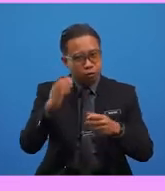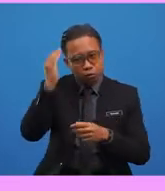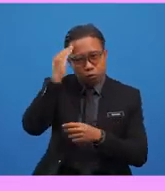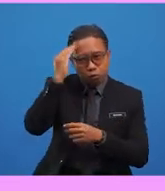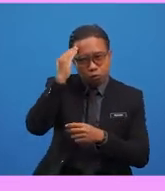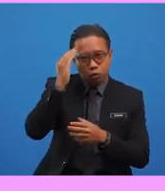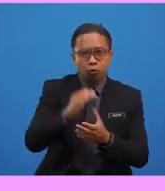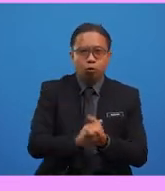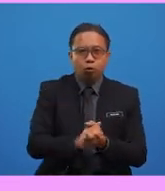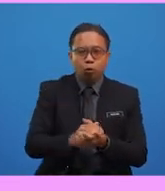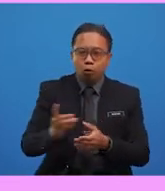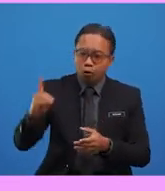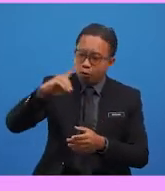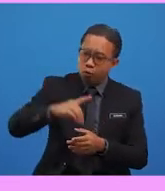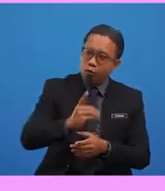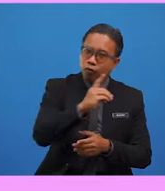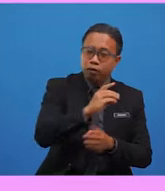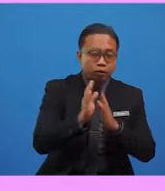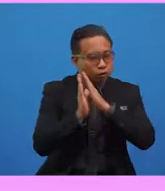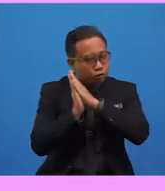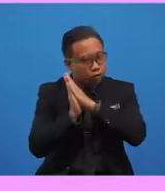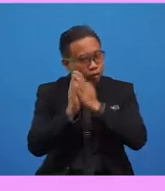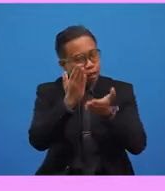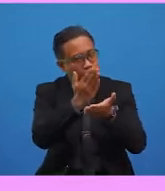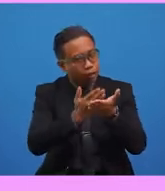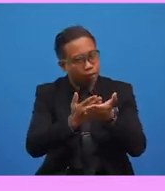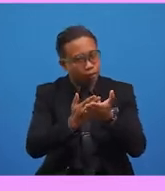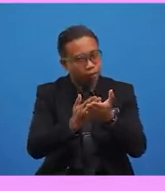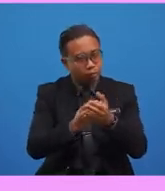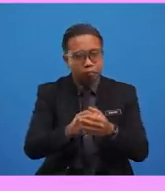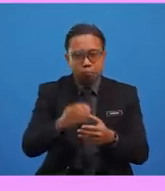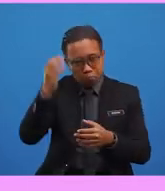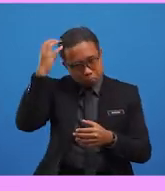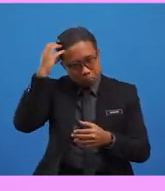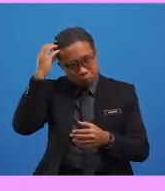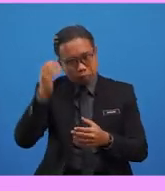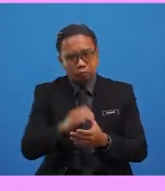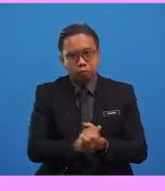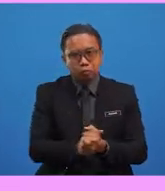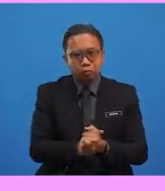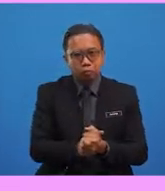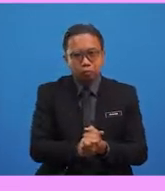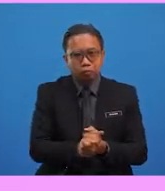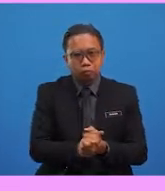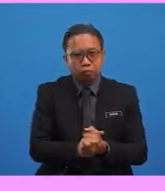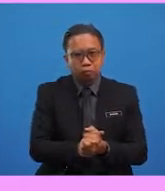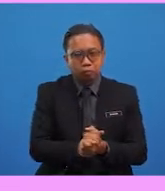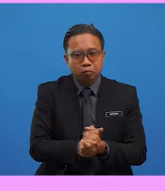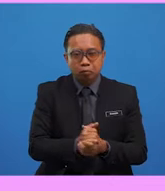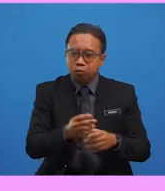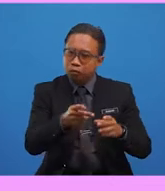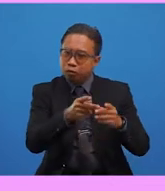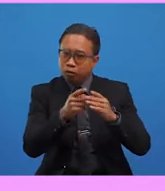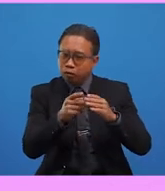dolphins can only sleep with half their brains? Mm-hmm. The other half must stay awake to prevent themselves from